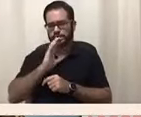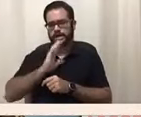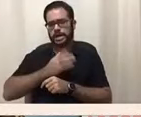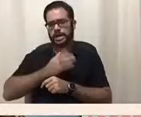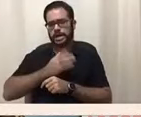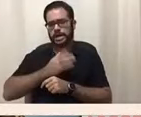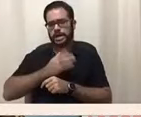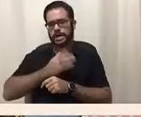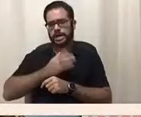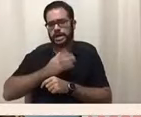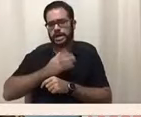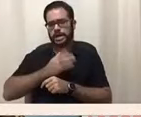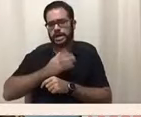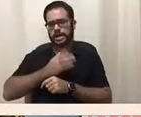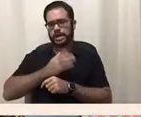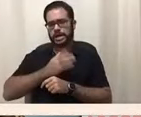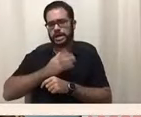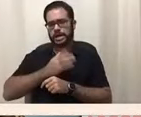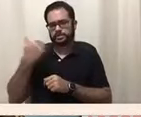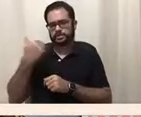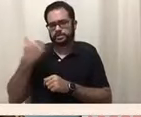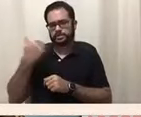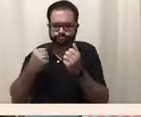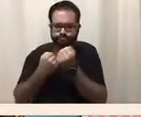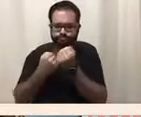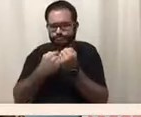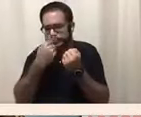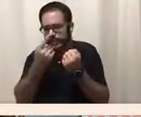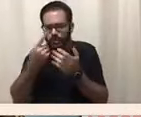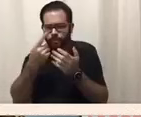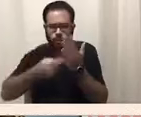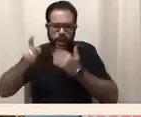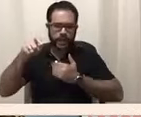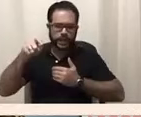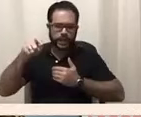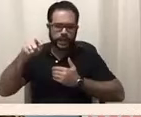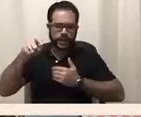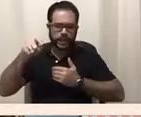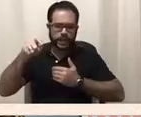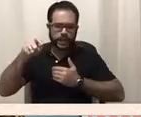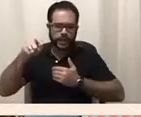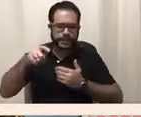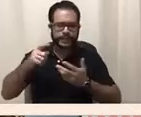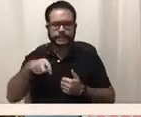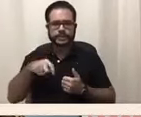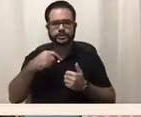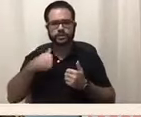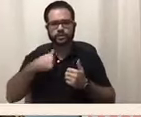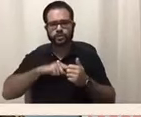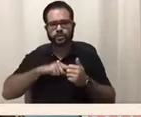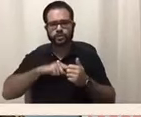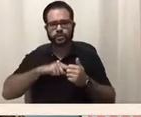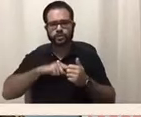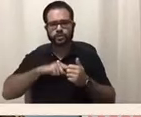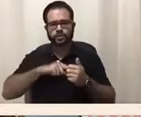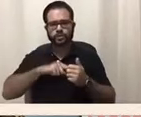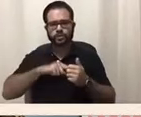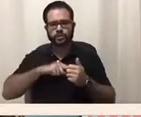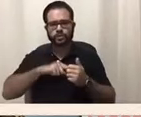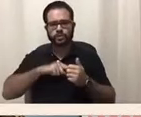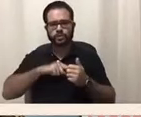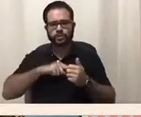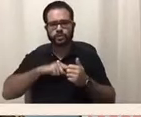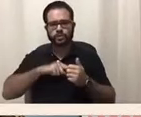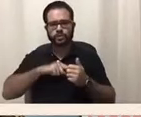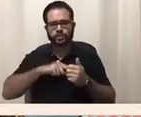and what we need. So we can be a regular functioning member of society just like everybody else who